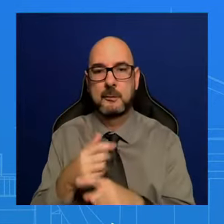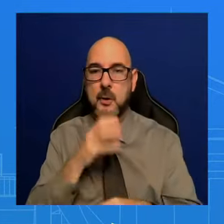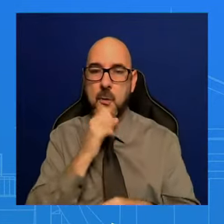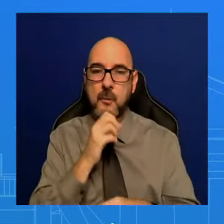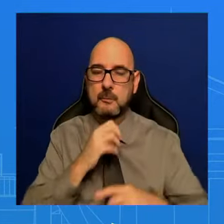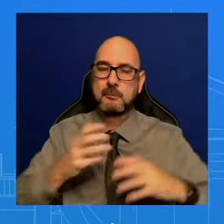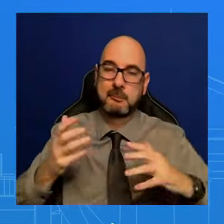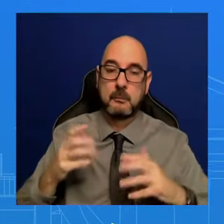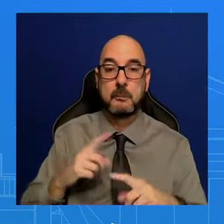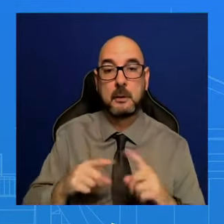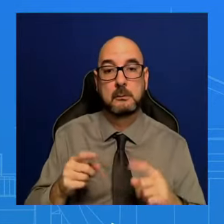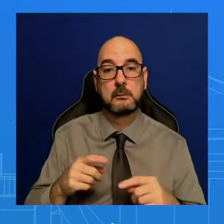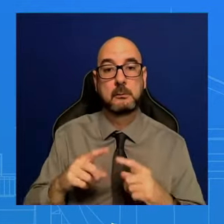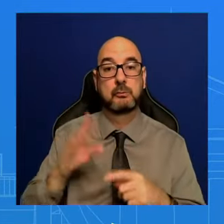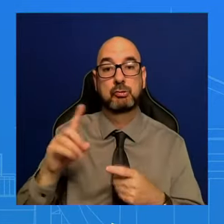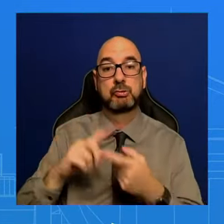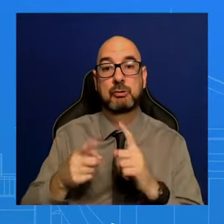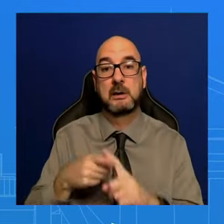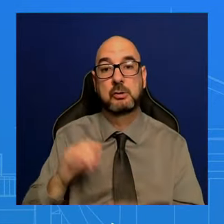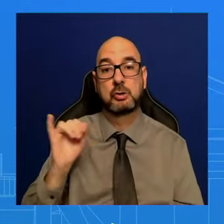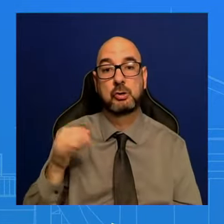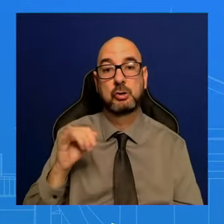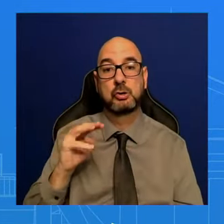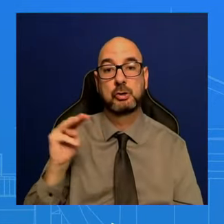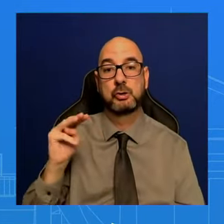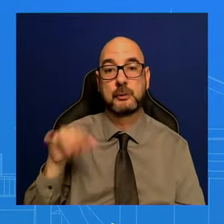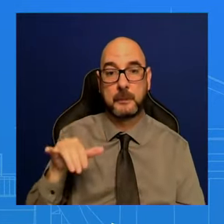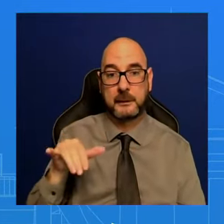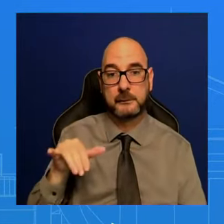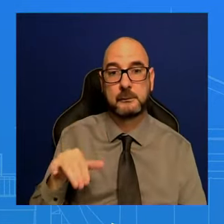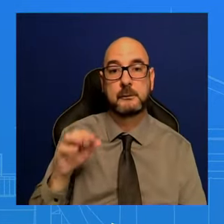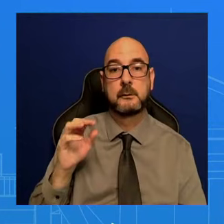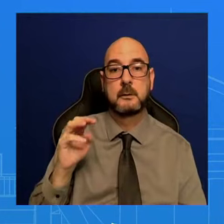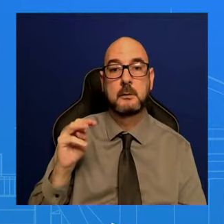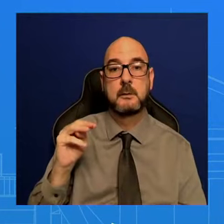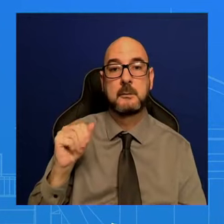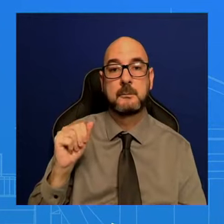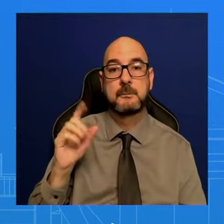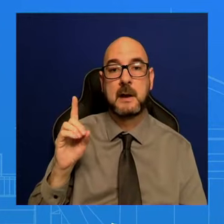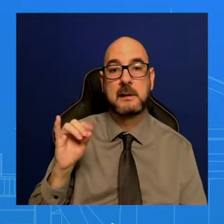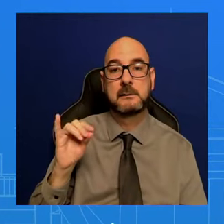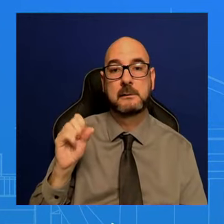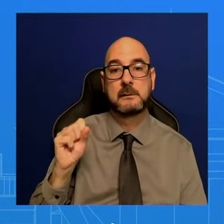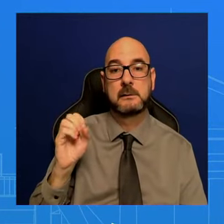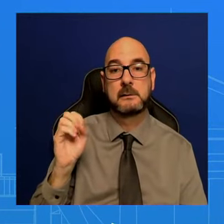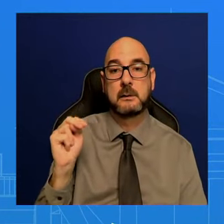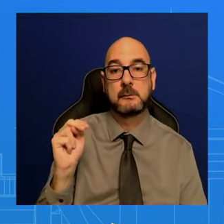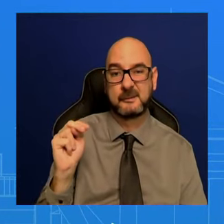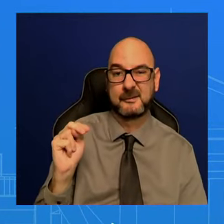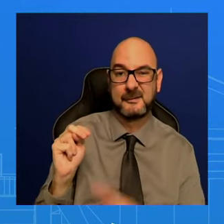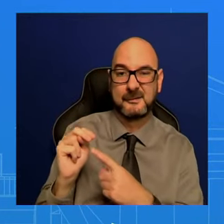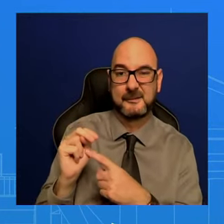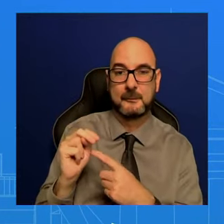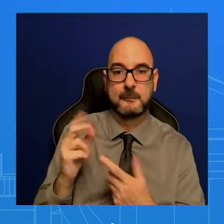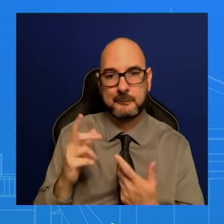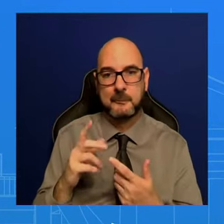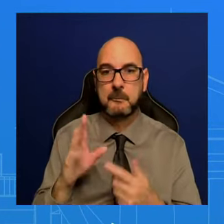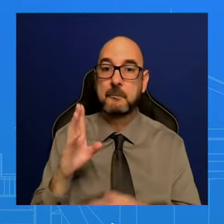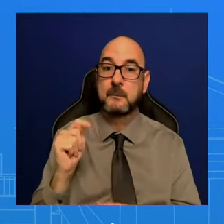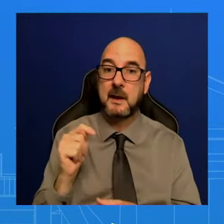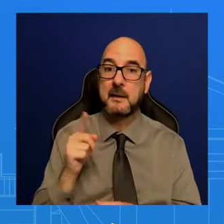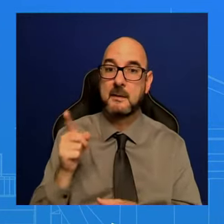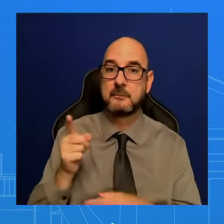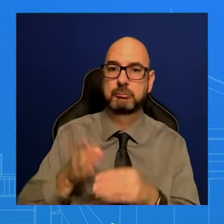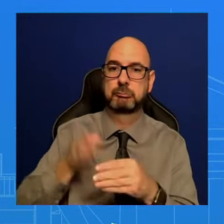that. But this is also a President that has gotten done more in the last three years than most Presidents have in their two terms